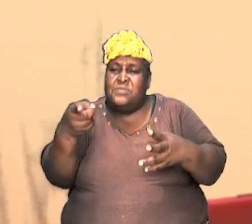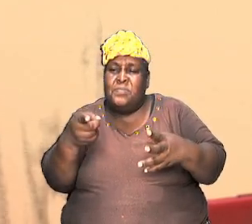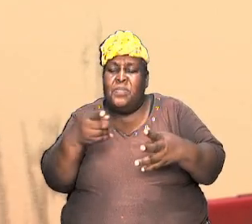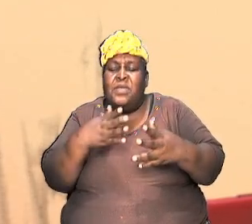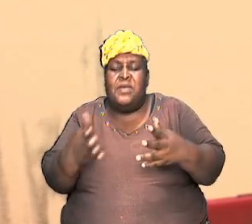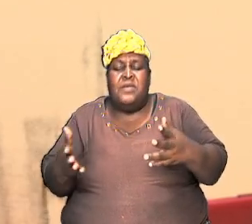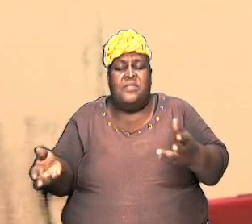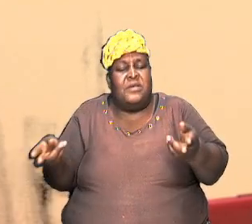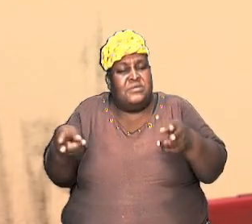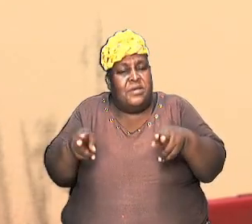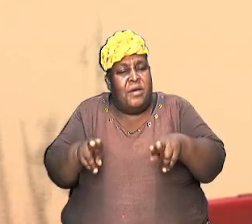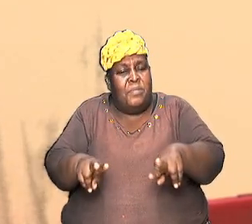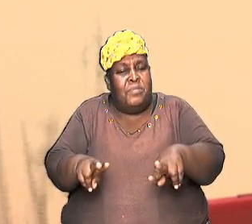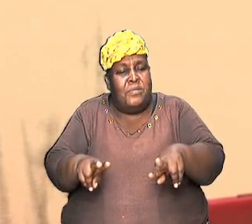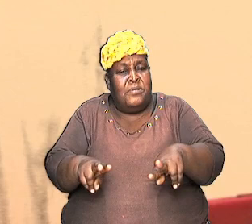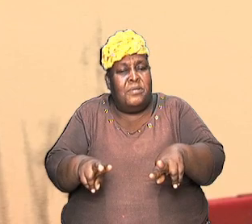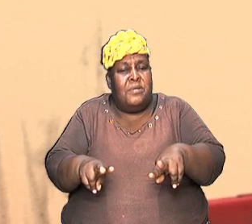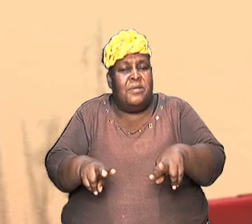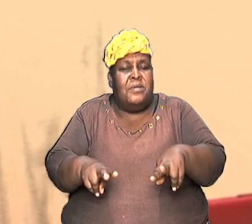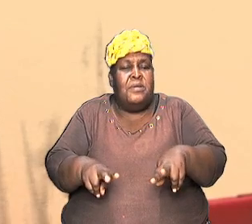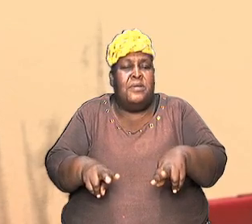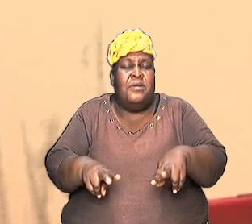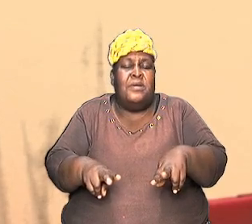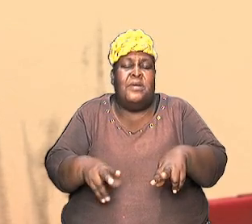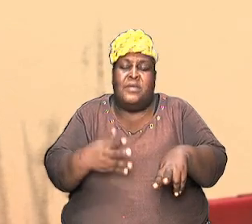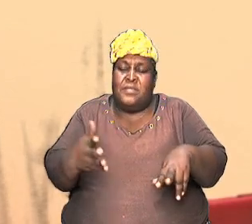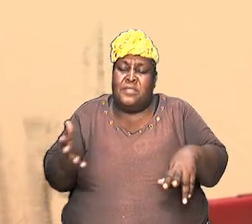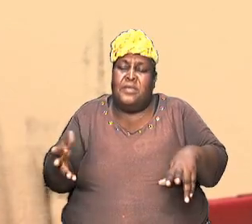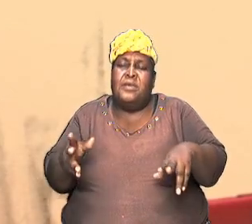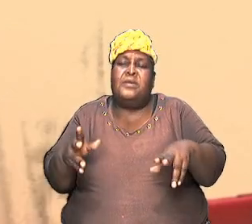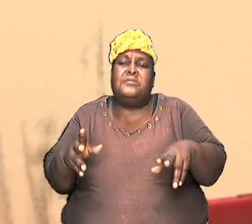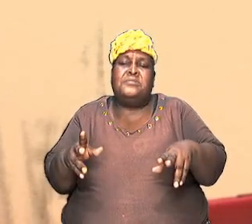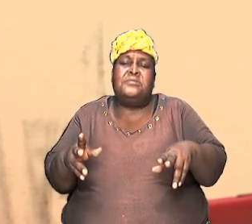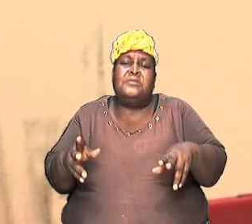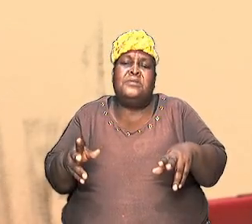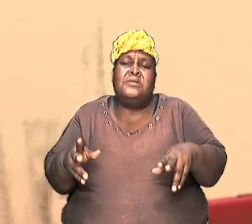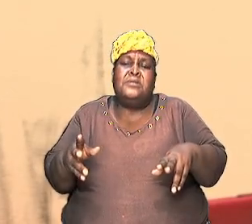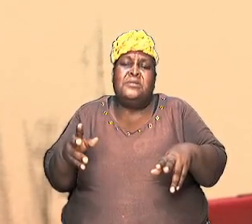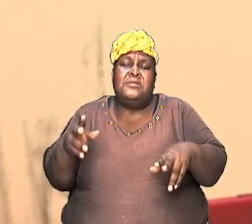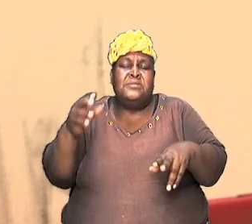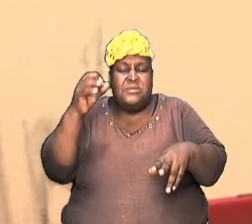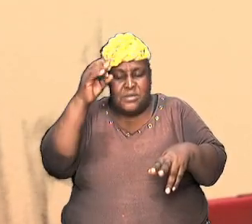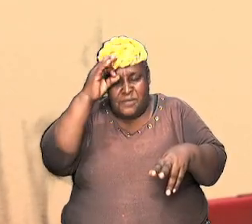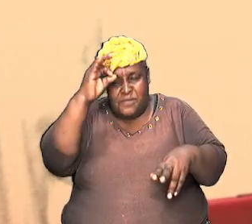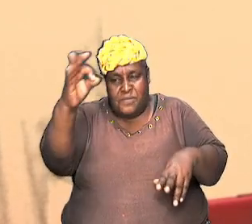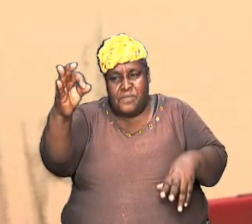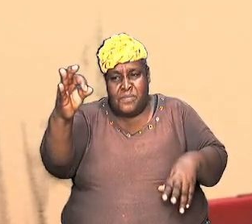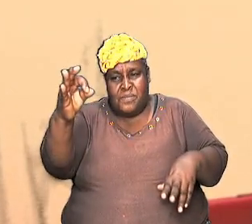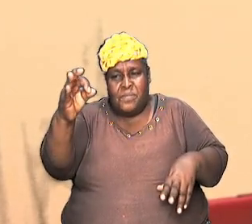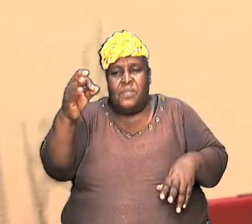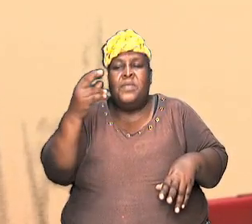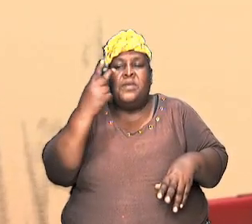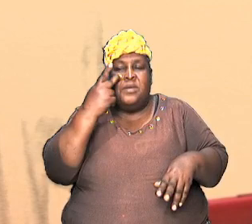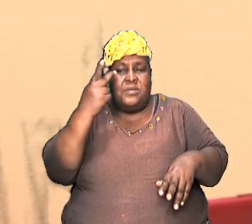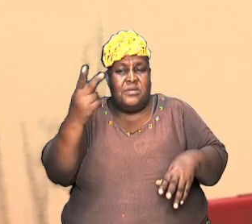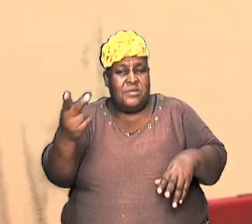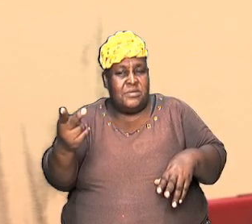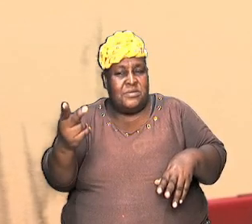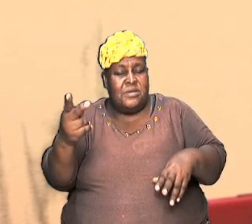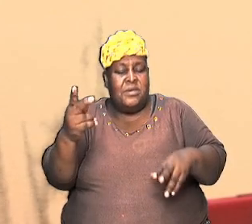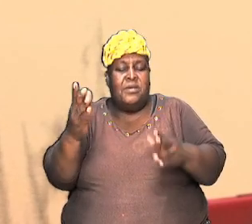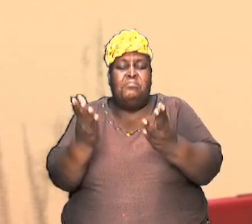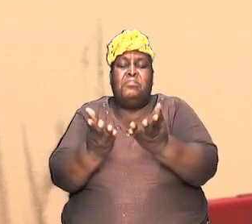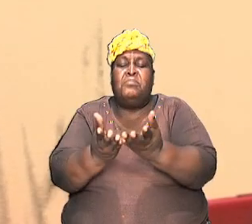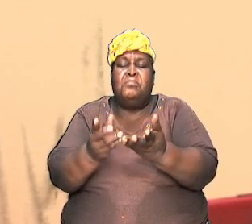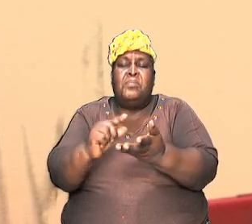happened and things that are to come. We have seen, brothers and sisters, that the book of